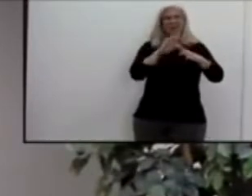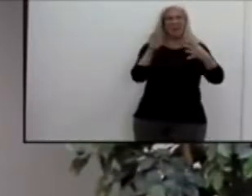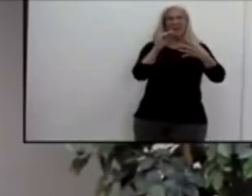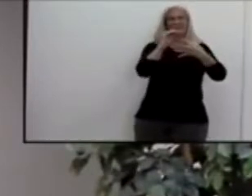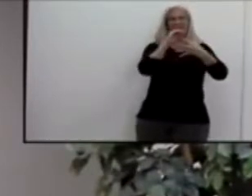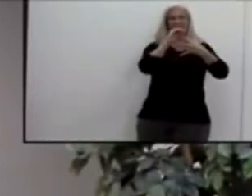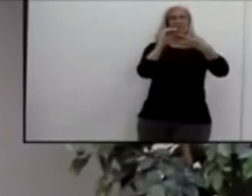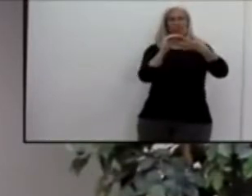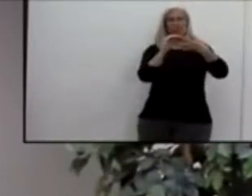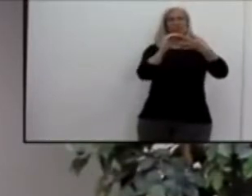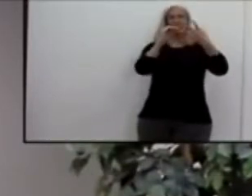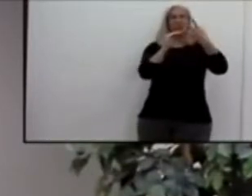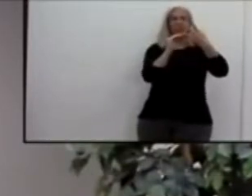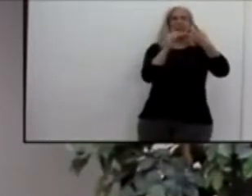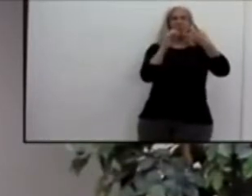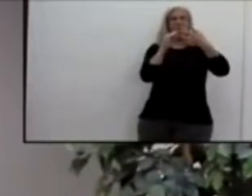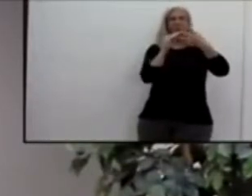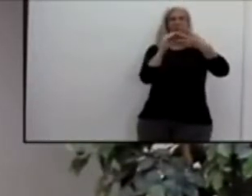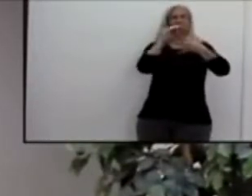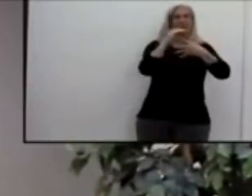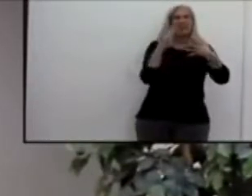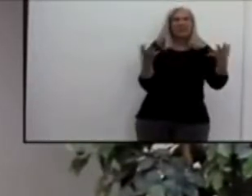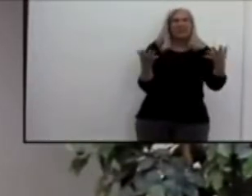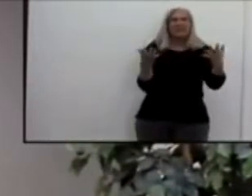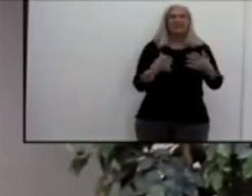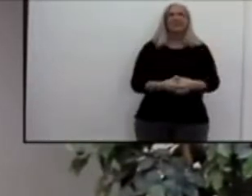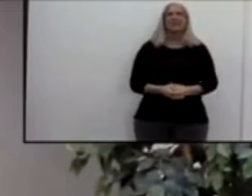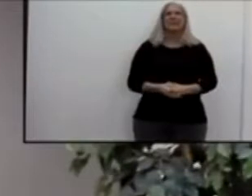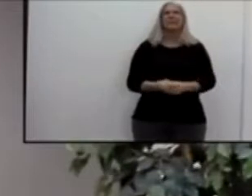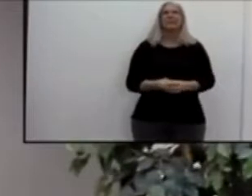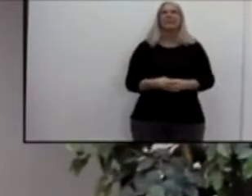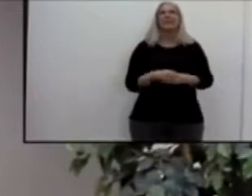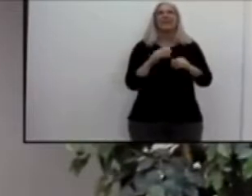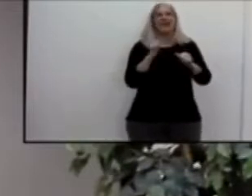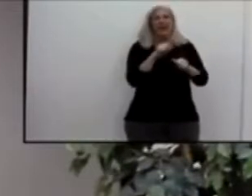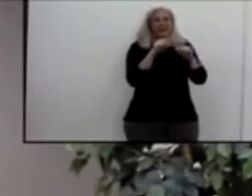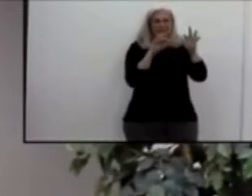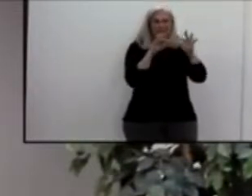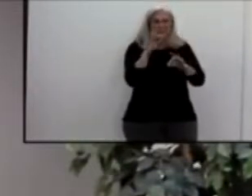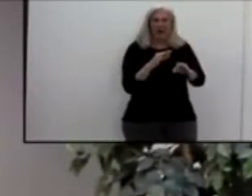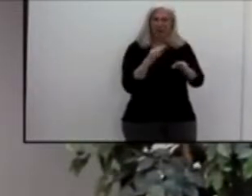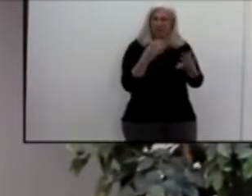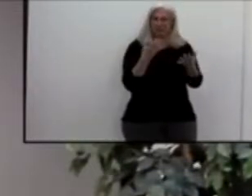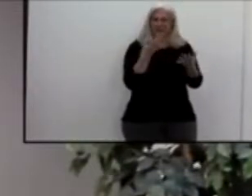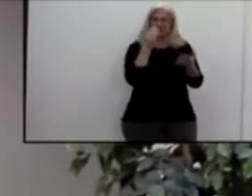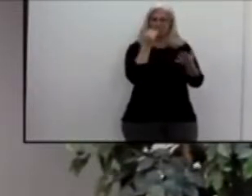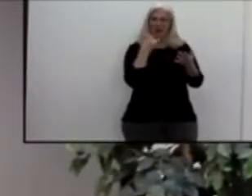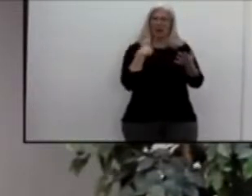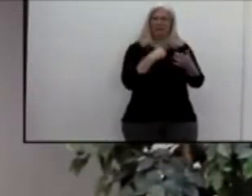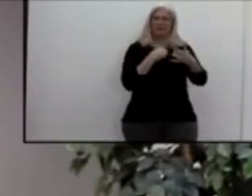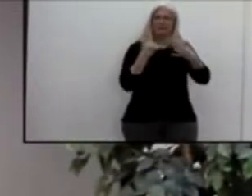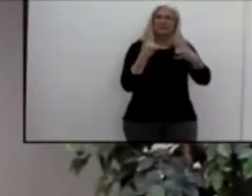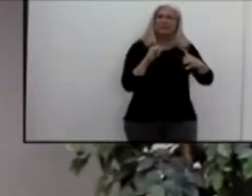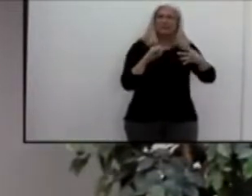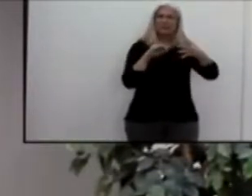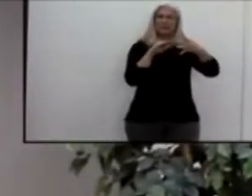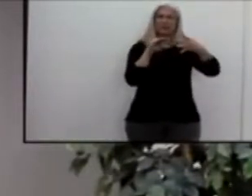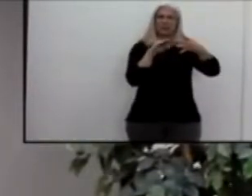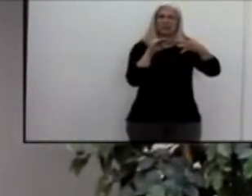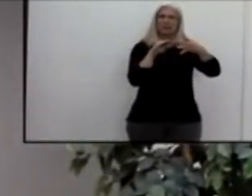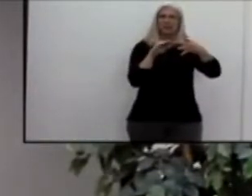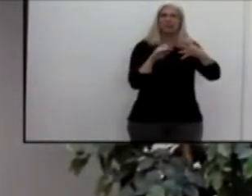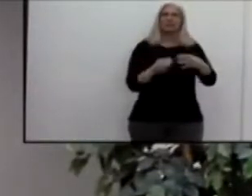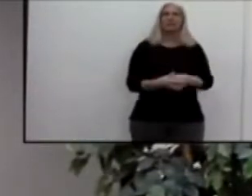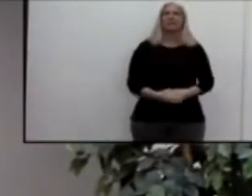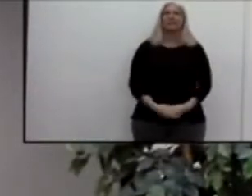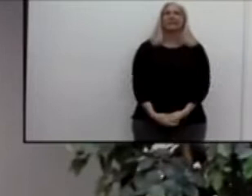level. so Betty can you explain a little bit about what it means to be in this level and how that works? Sure. So you know